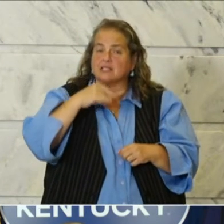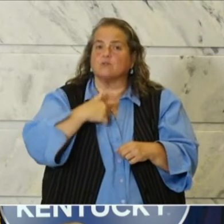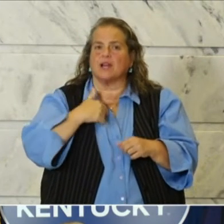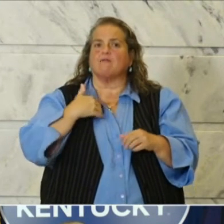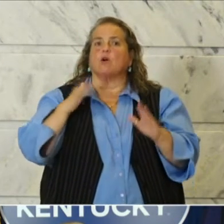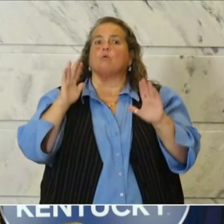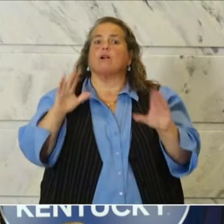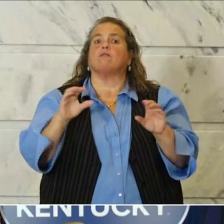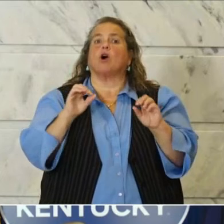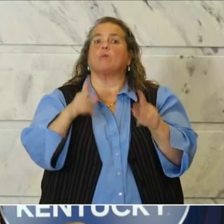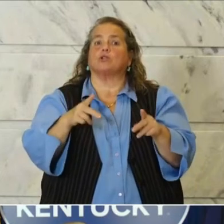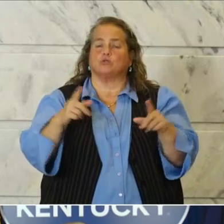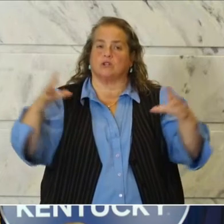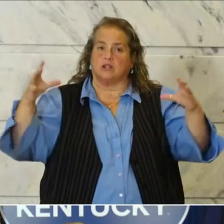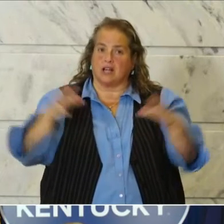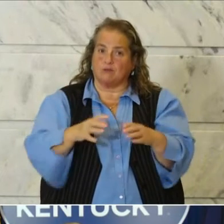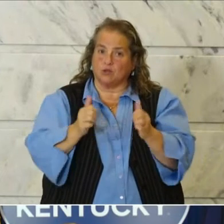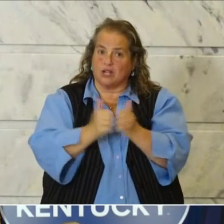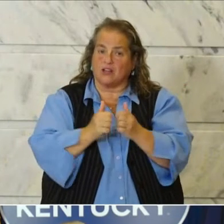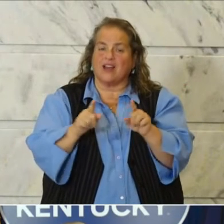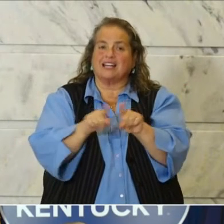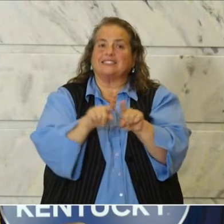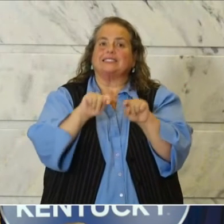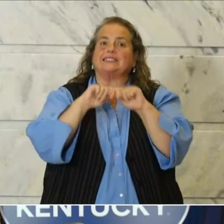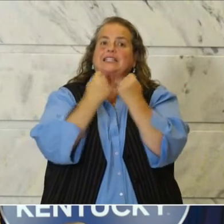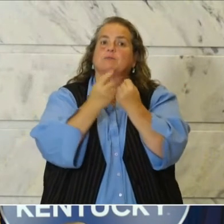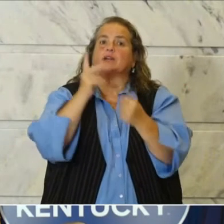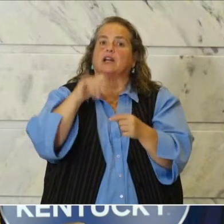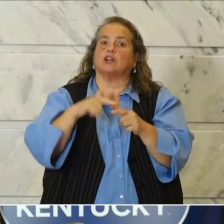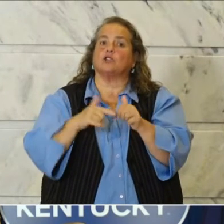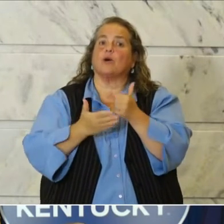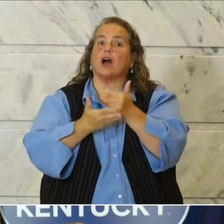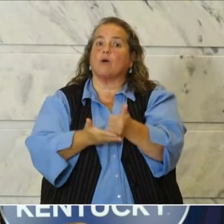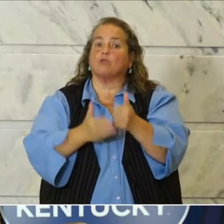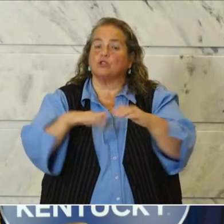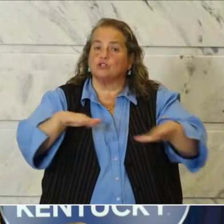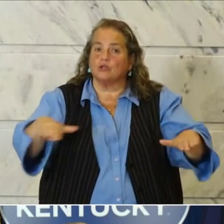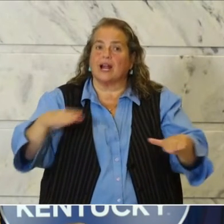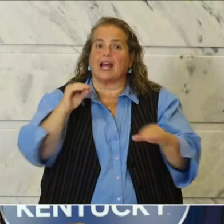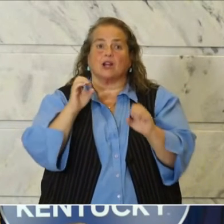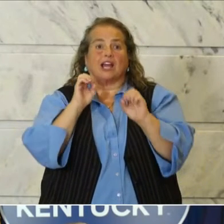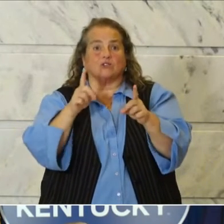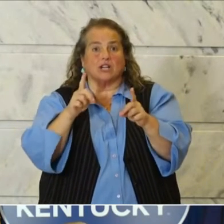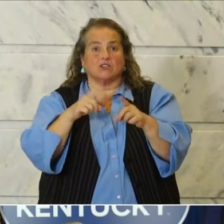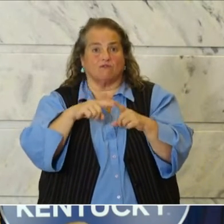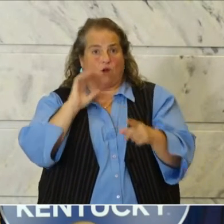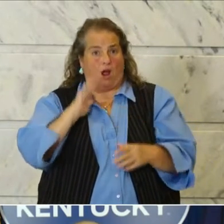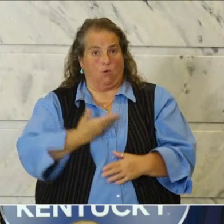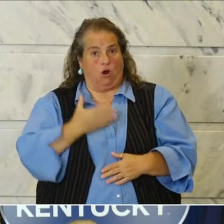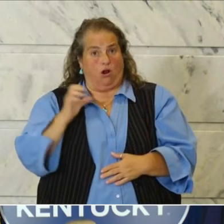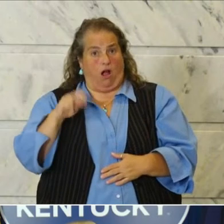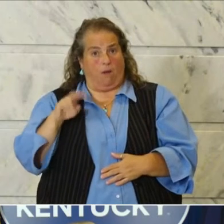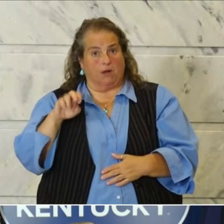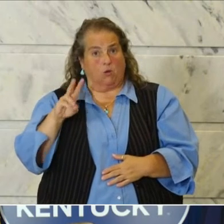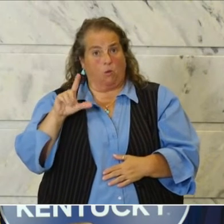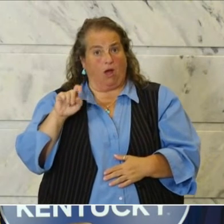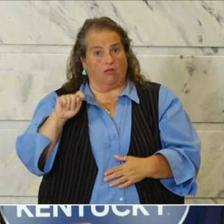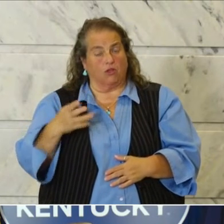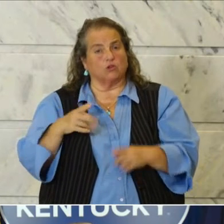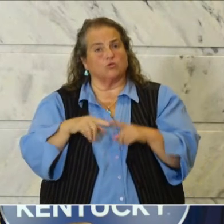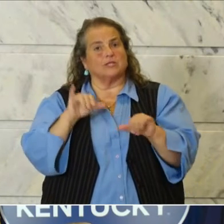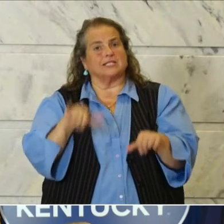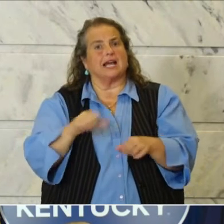come together once again as Team Kentucky and help the children and educators of our Commonwealth stay safe when they return to their classrooms.